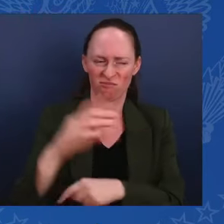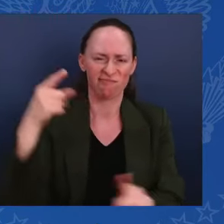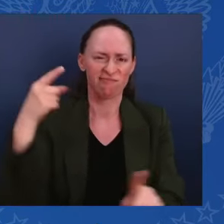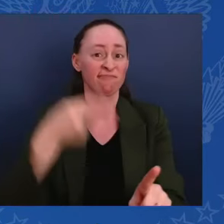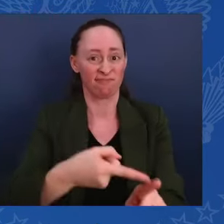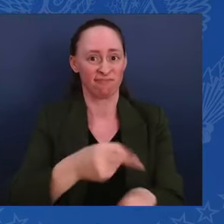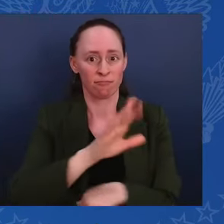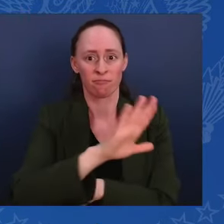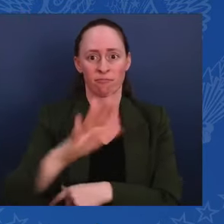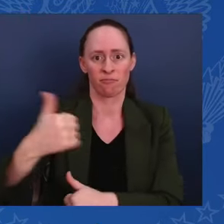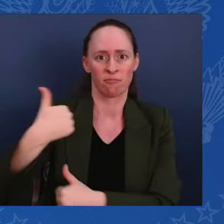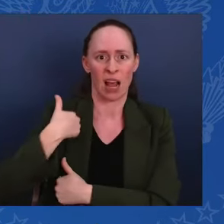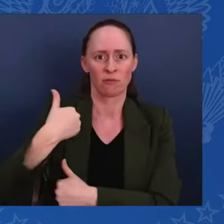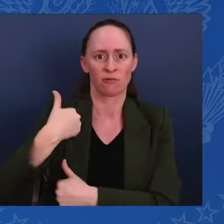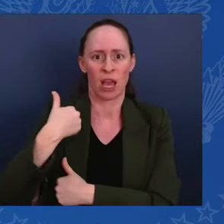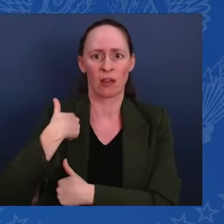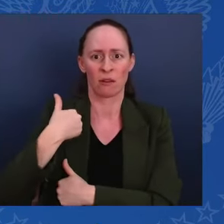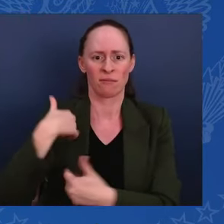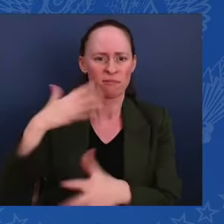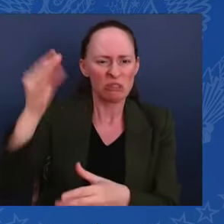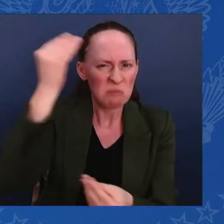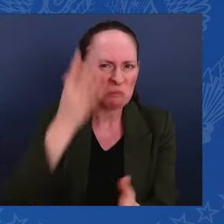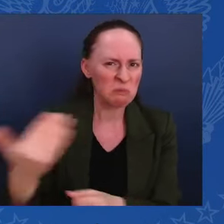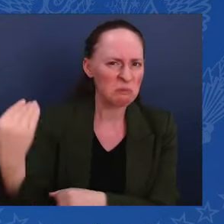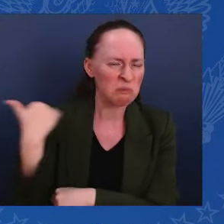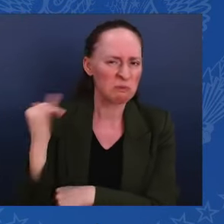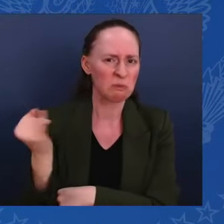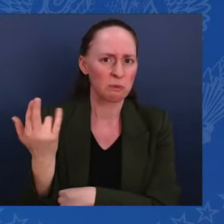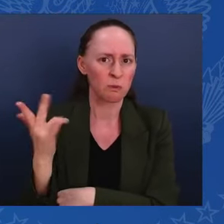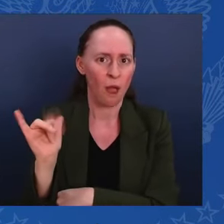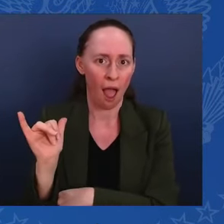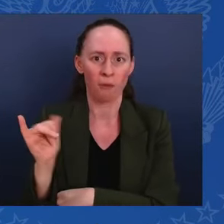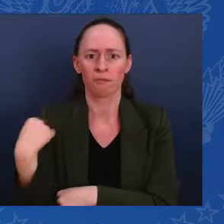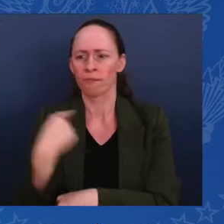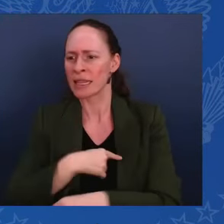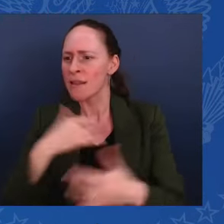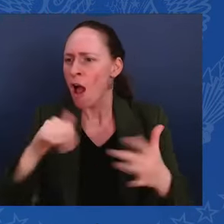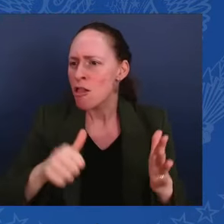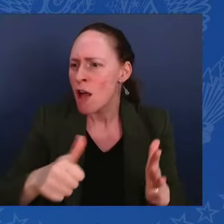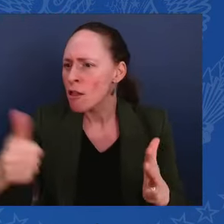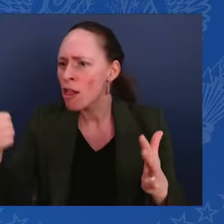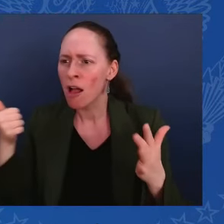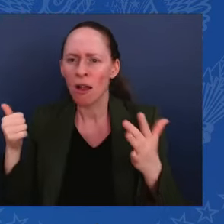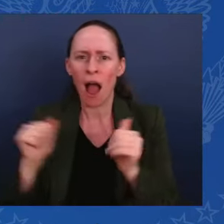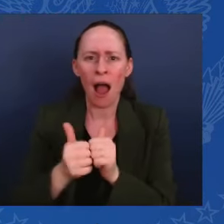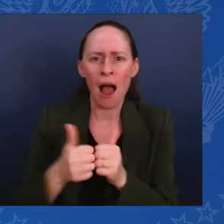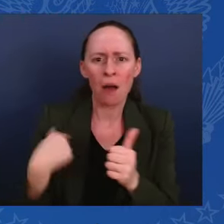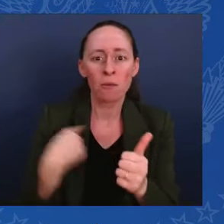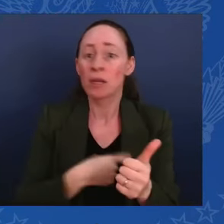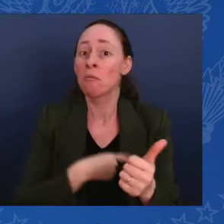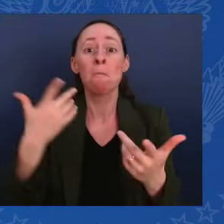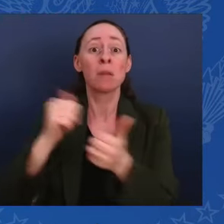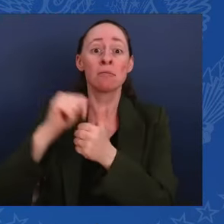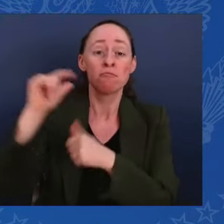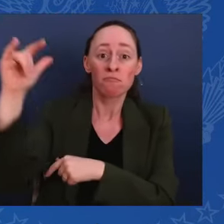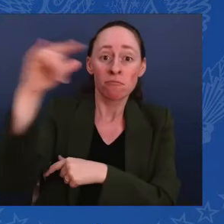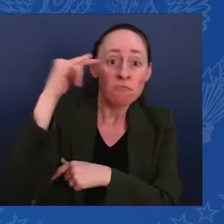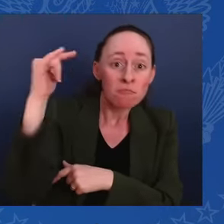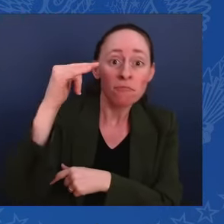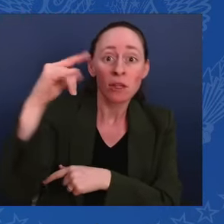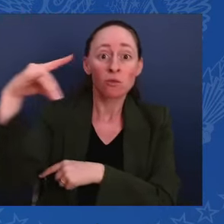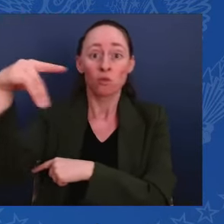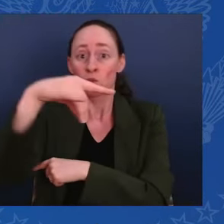more areas of critical and urgently needed support, such as drones, artillery, armored vehicles and fighter pilot training.